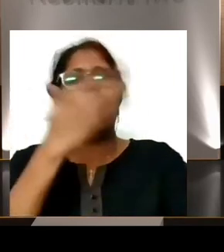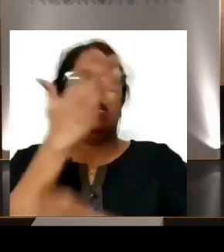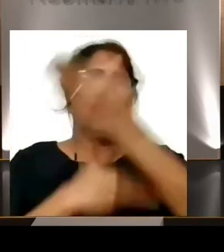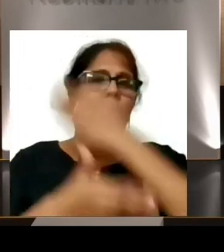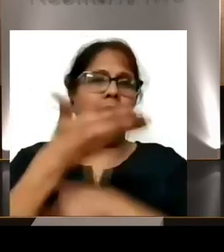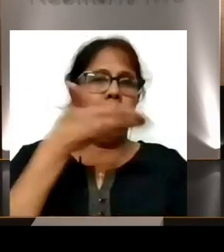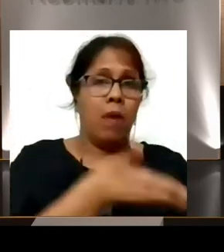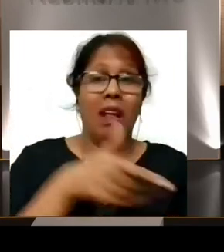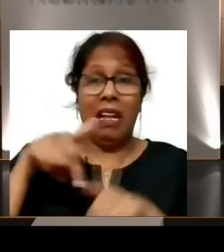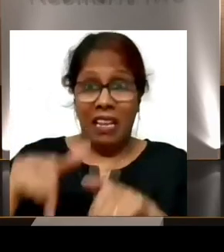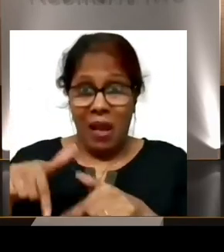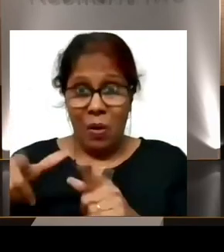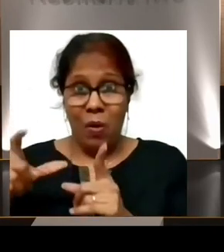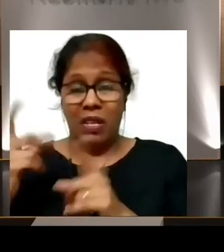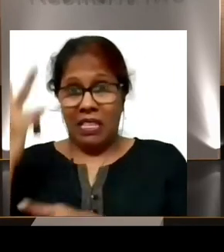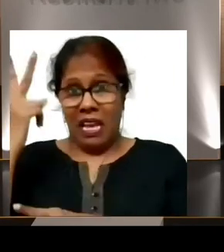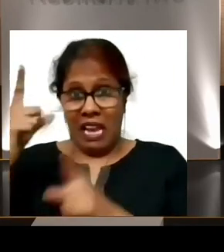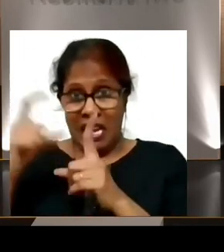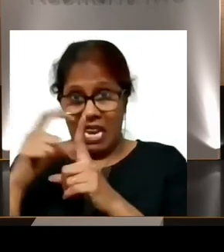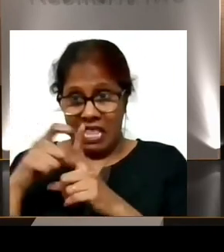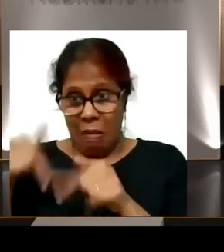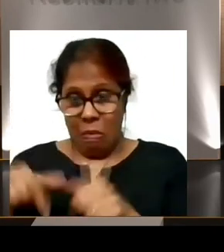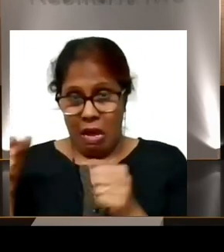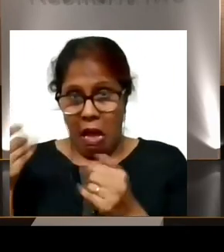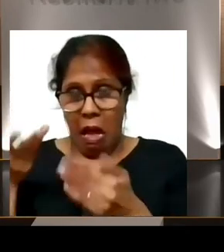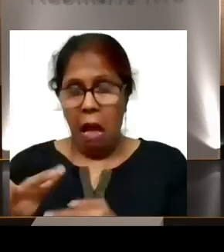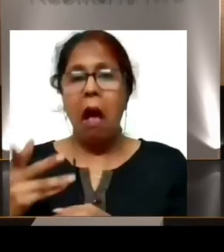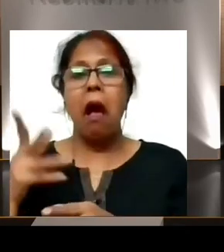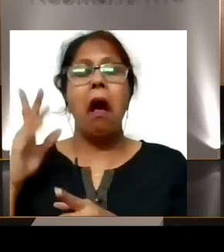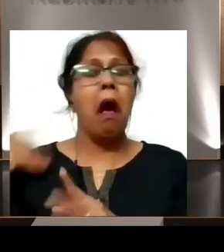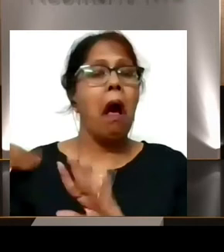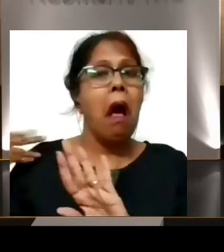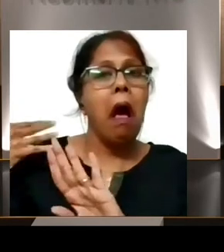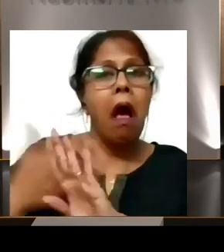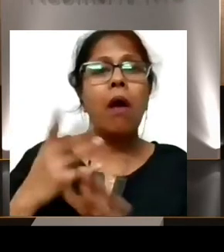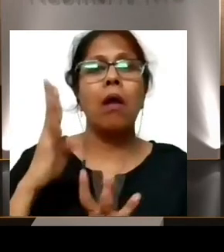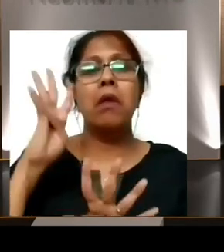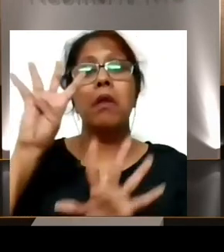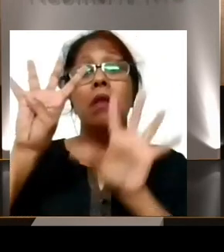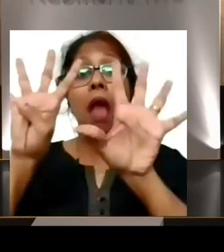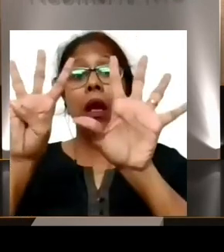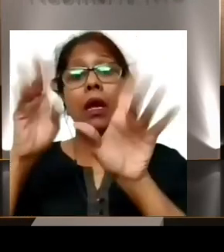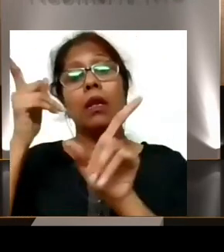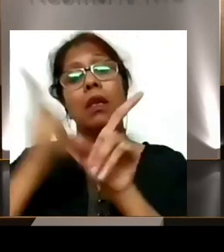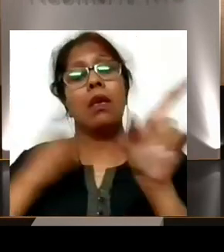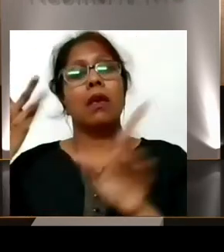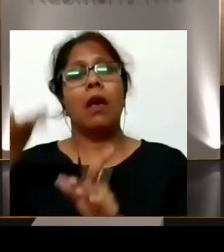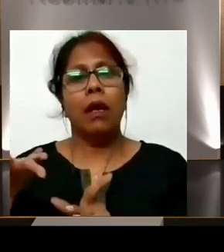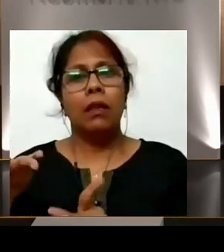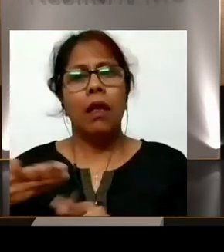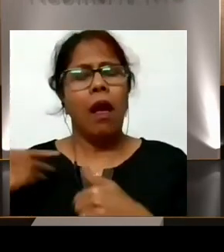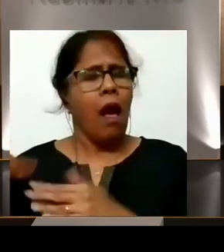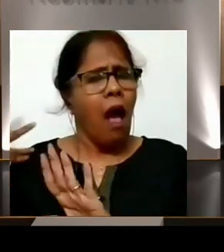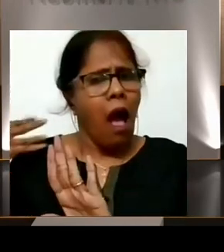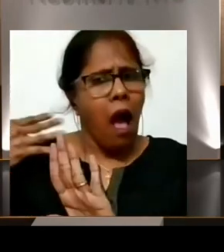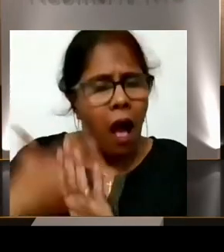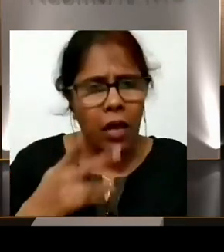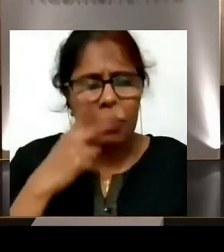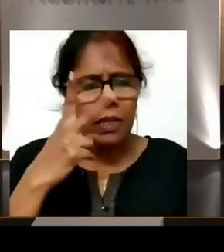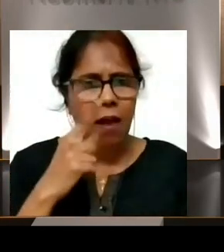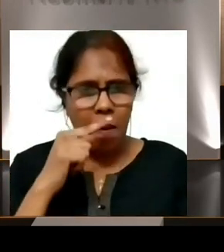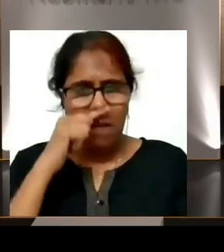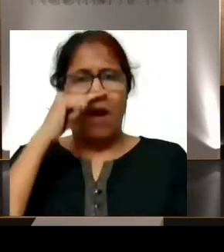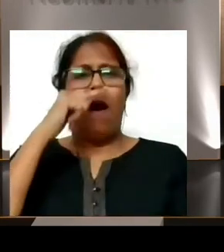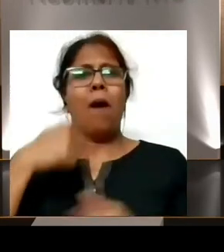it's going to be nine years since my injury. And I feel so proud of myself that how these nine years have turned out to be.